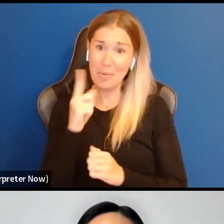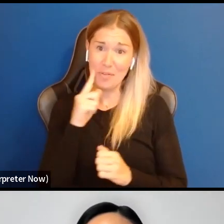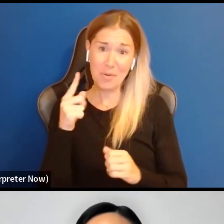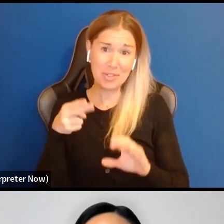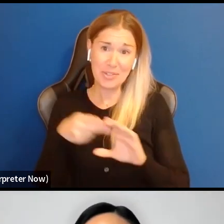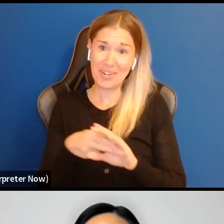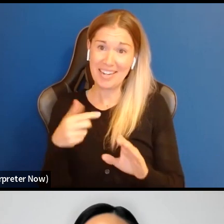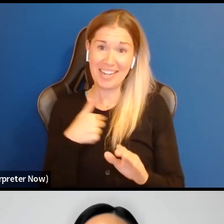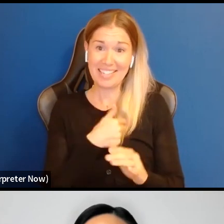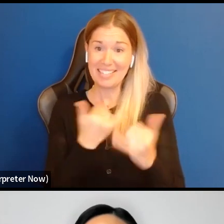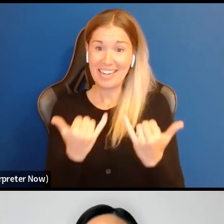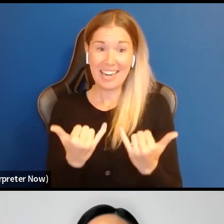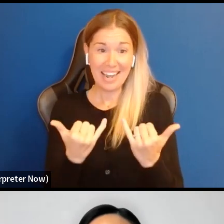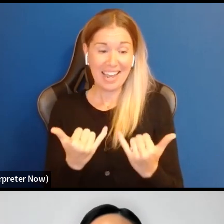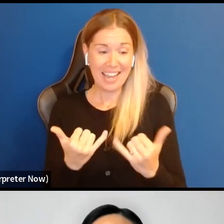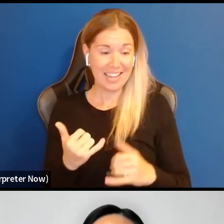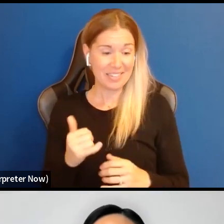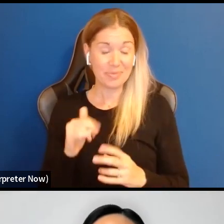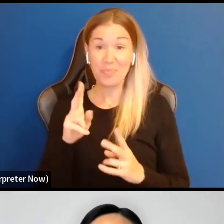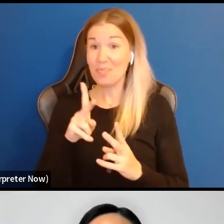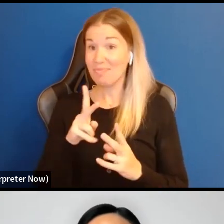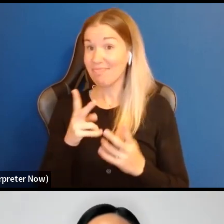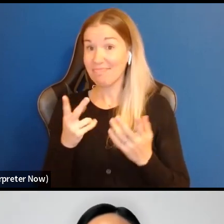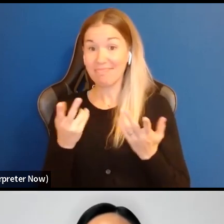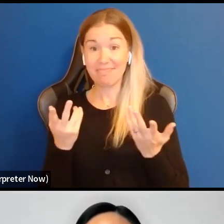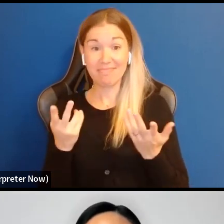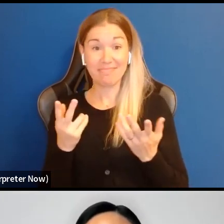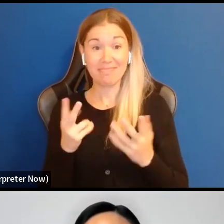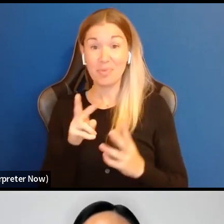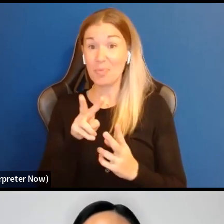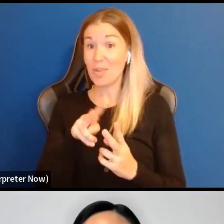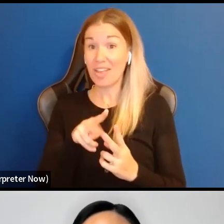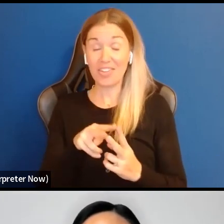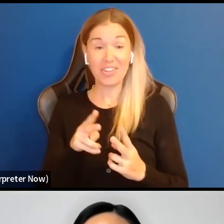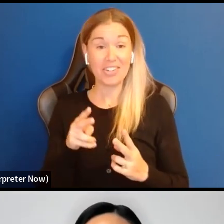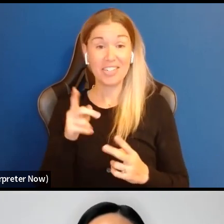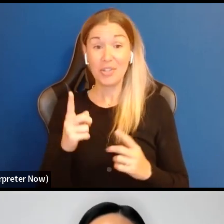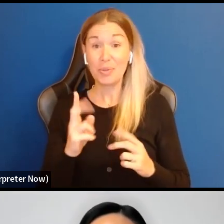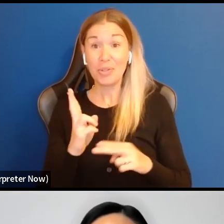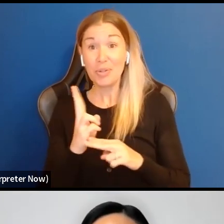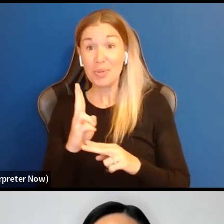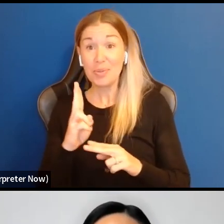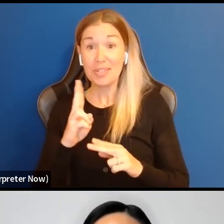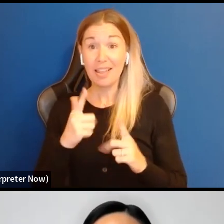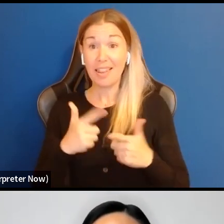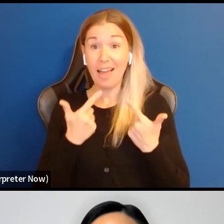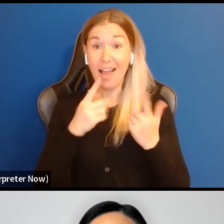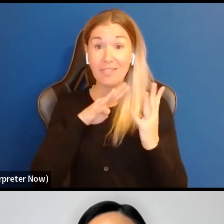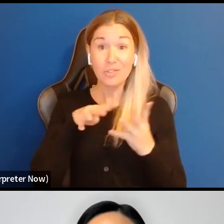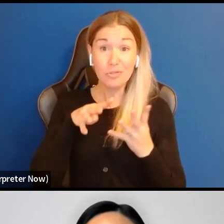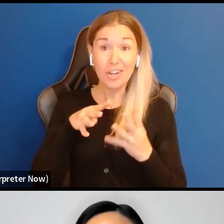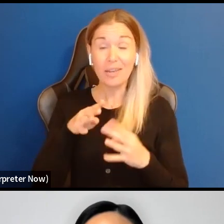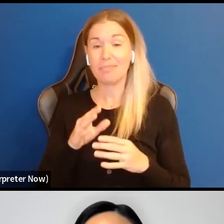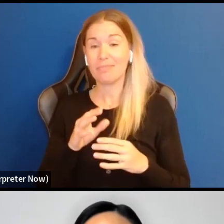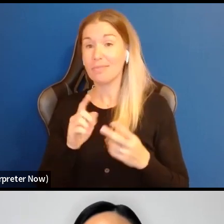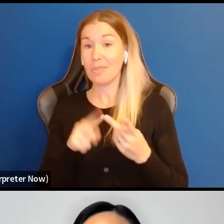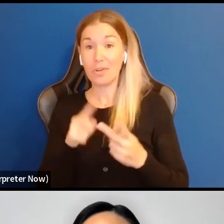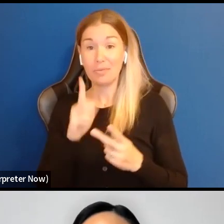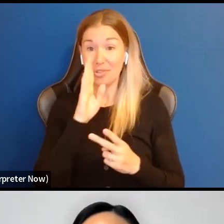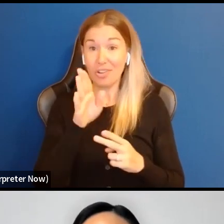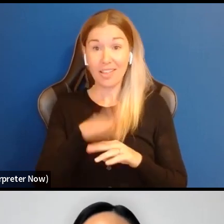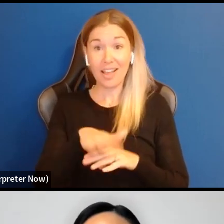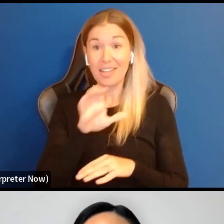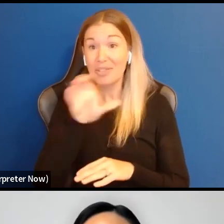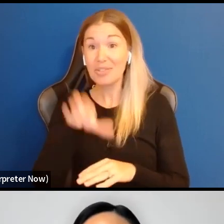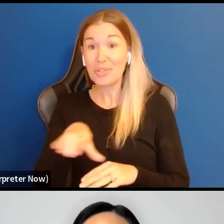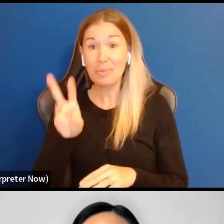us today, whether on the, uh, HowlAround livestream or directly here on Zoom in the webinar. Um,